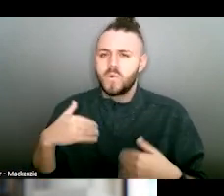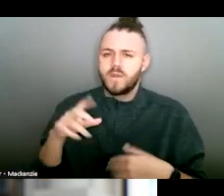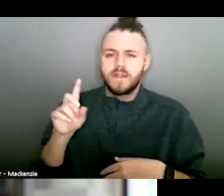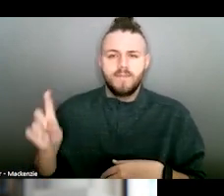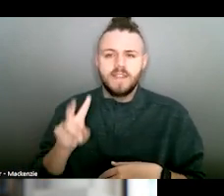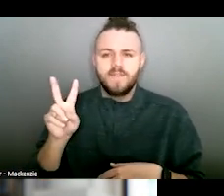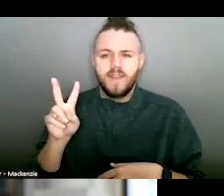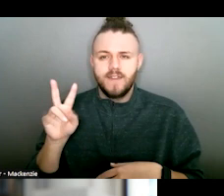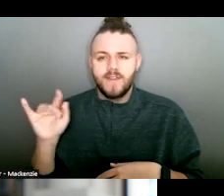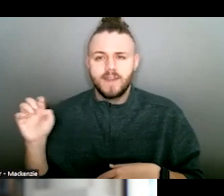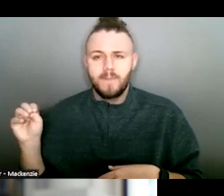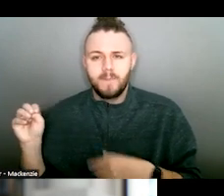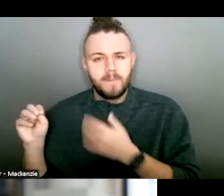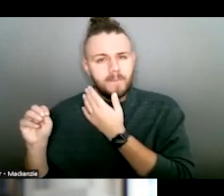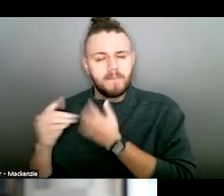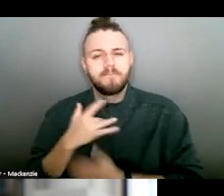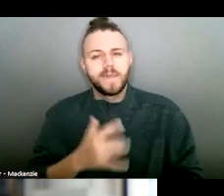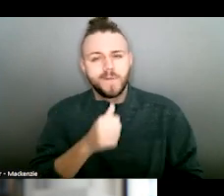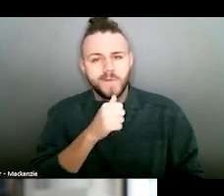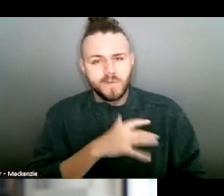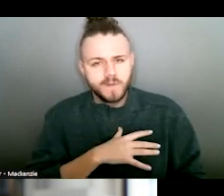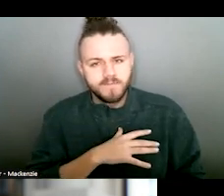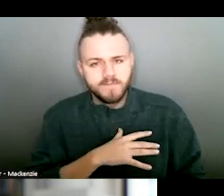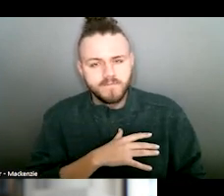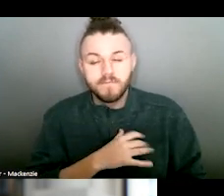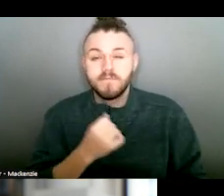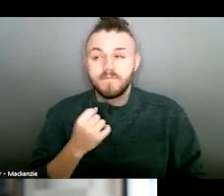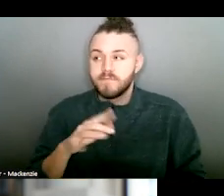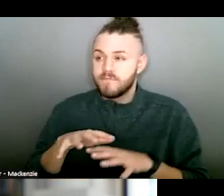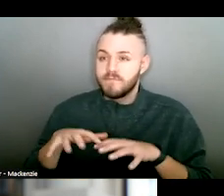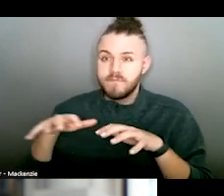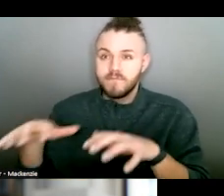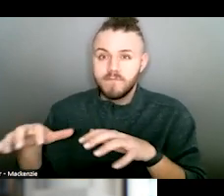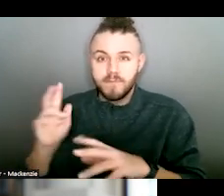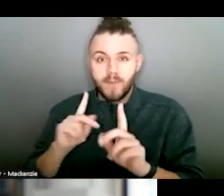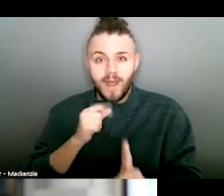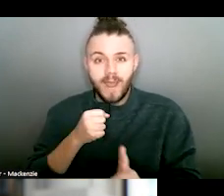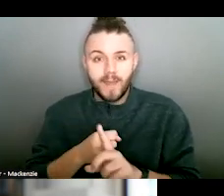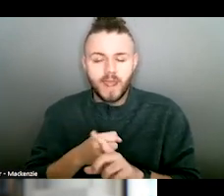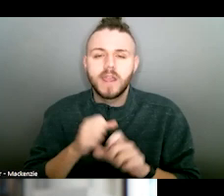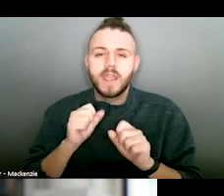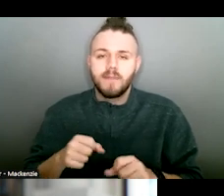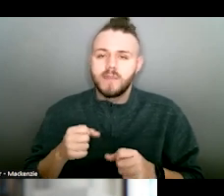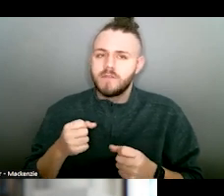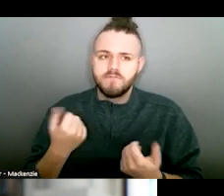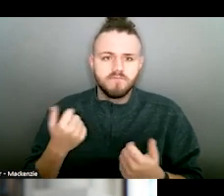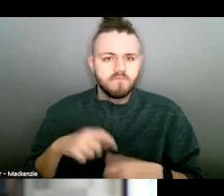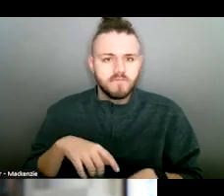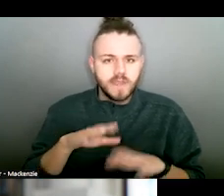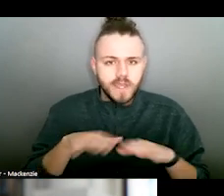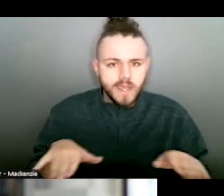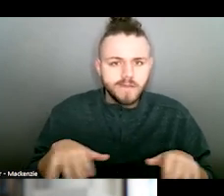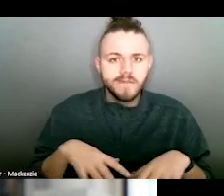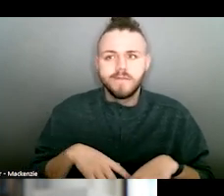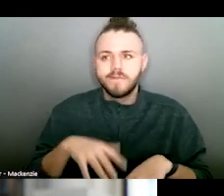the victim of the domestic violence is usually a woman, but the number of victims impacted can be